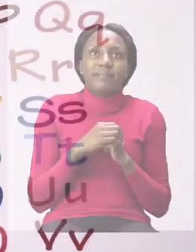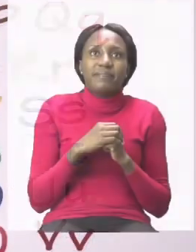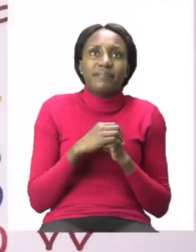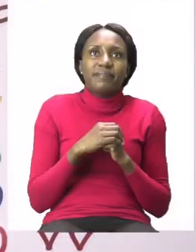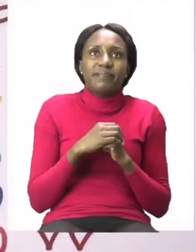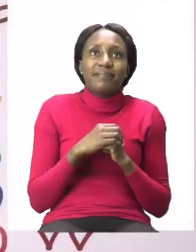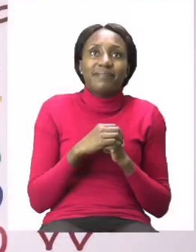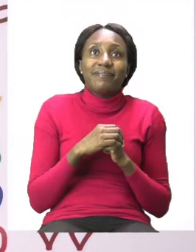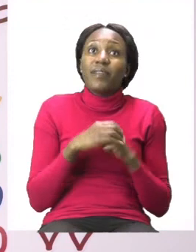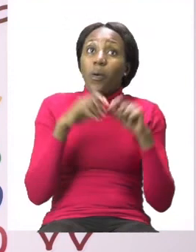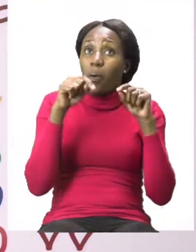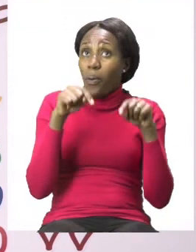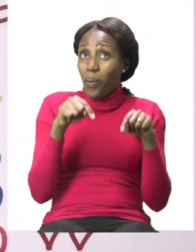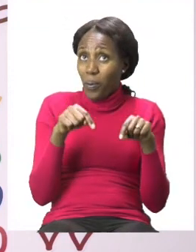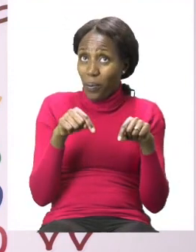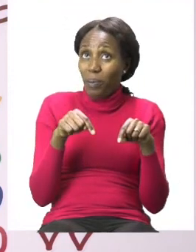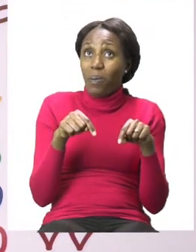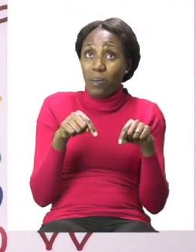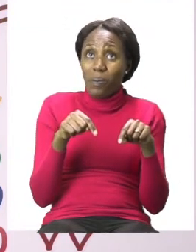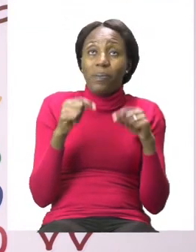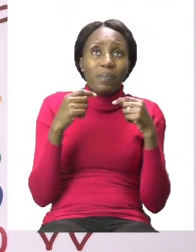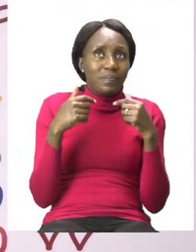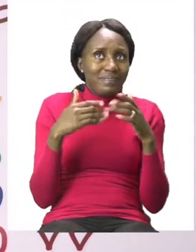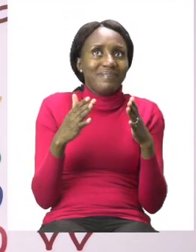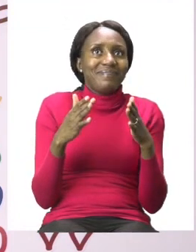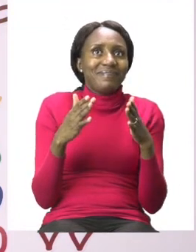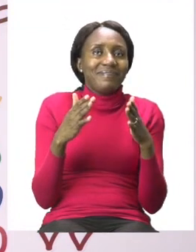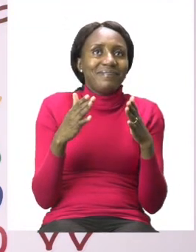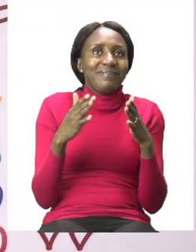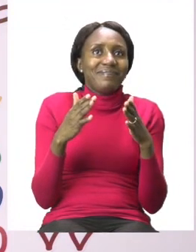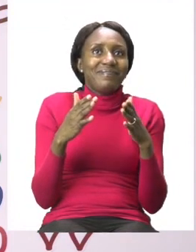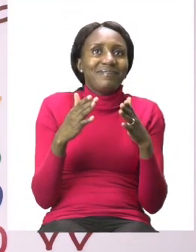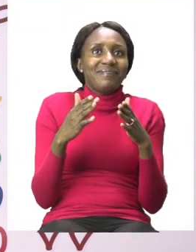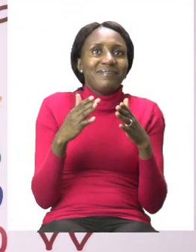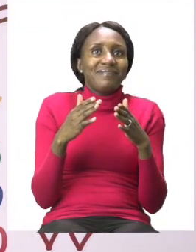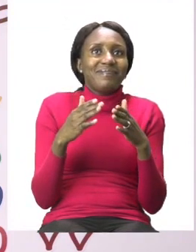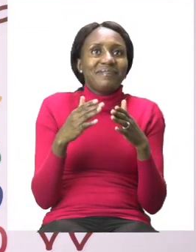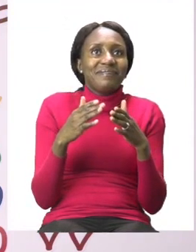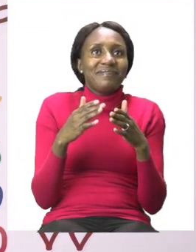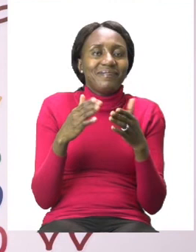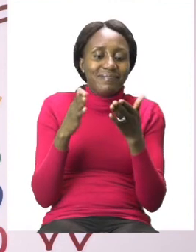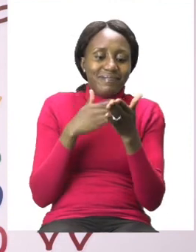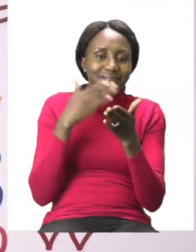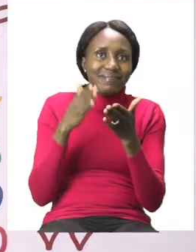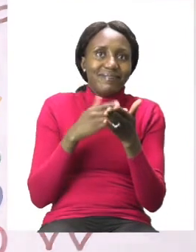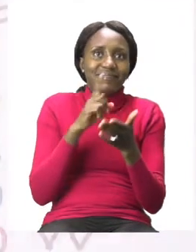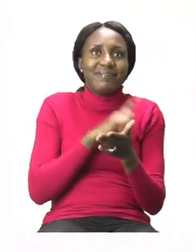Now boys and girls let us start our lesson. We are going to go to page 17.